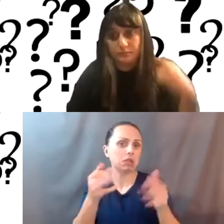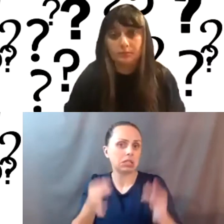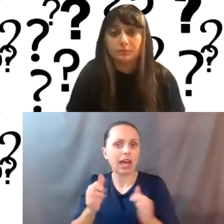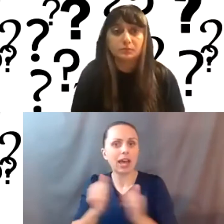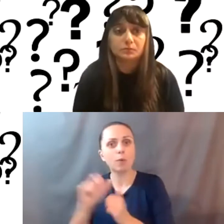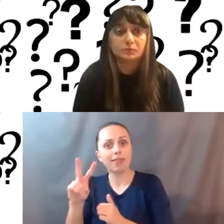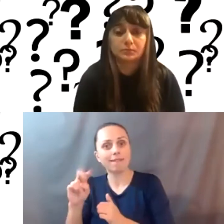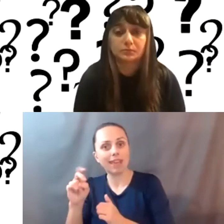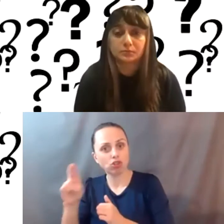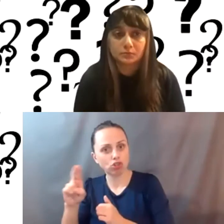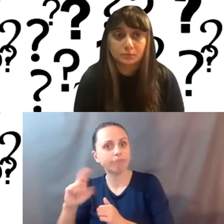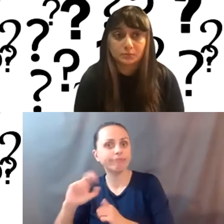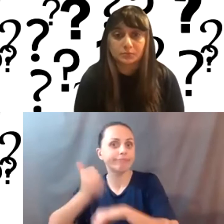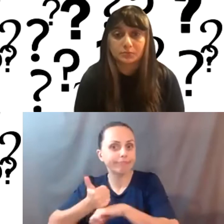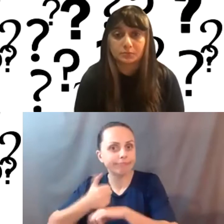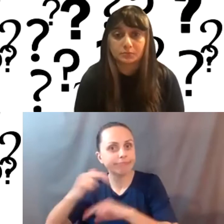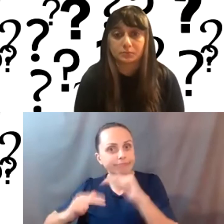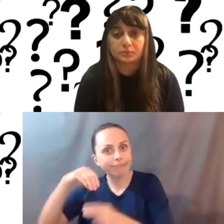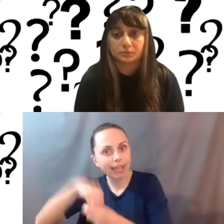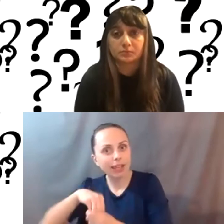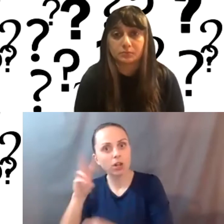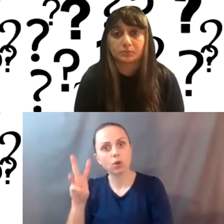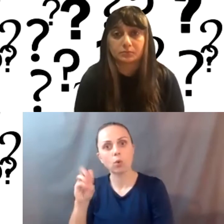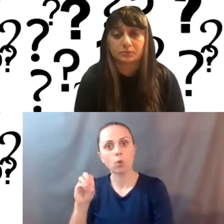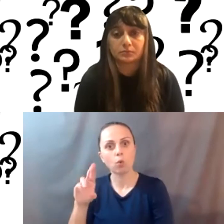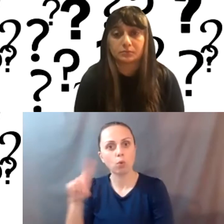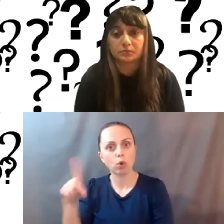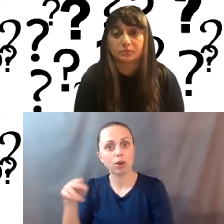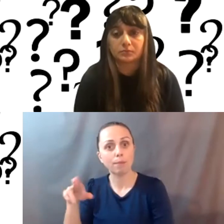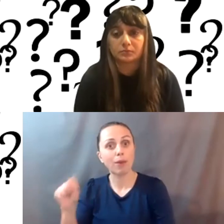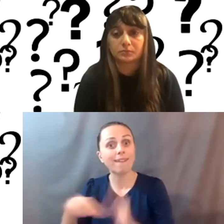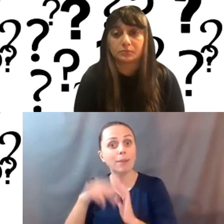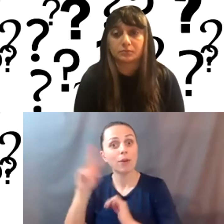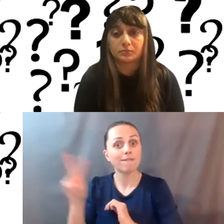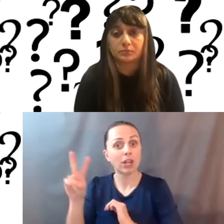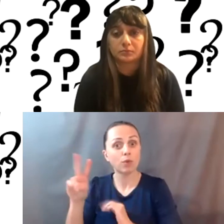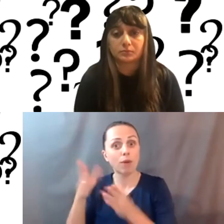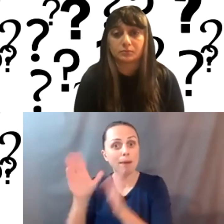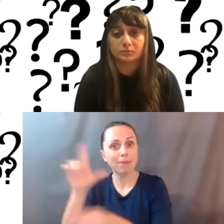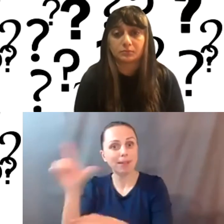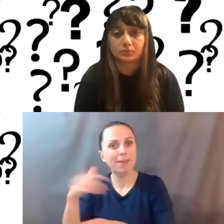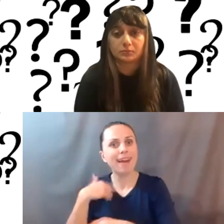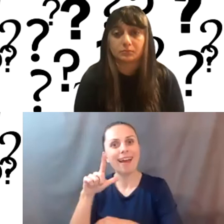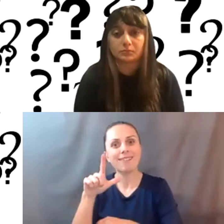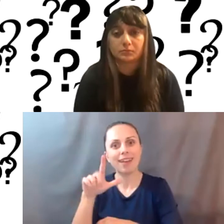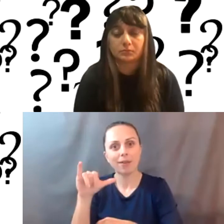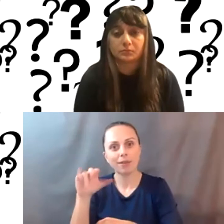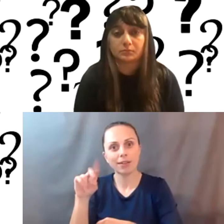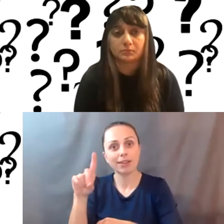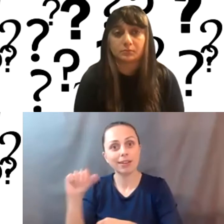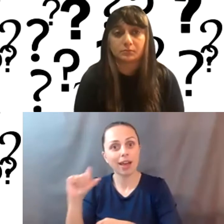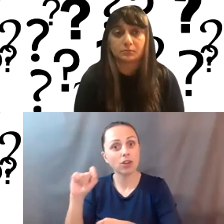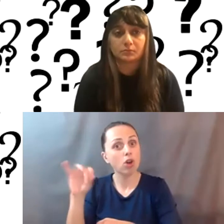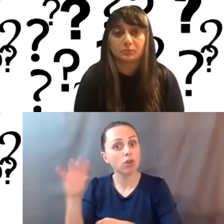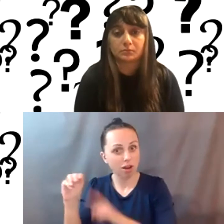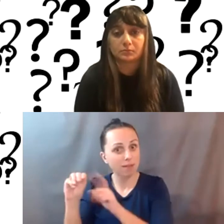you're going to build it in WordPress, well, like the Vancouver Public Library has lynda.com, L-Y-N-D-A.com, that